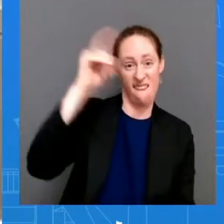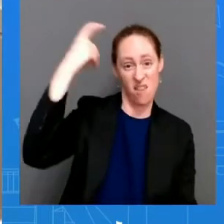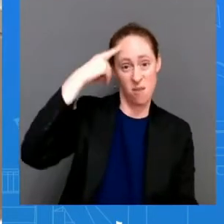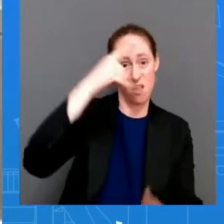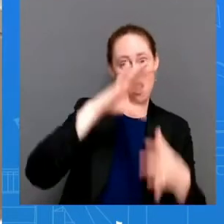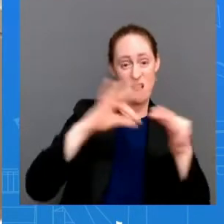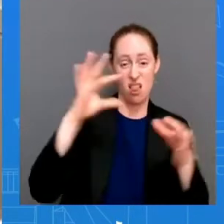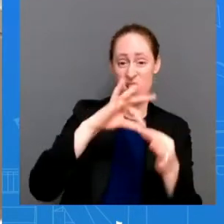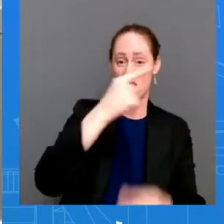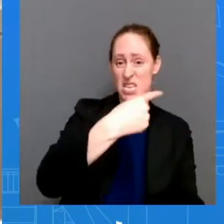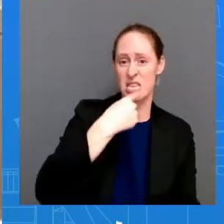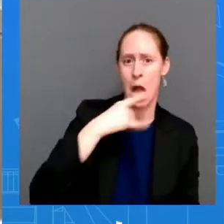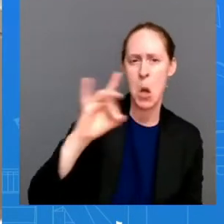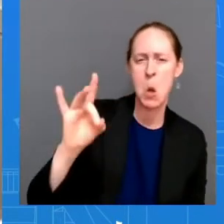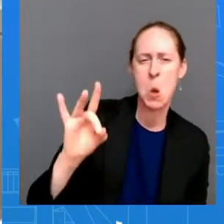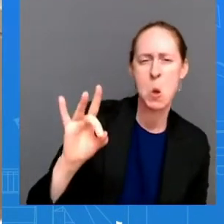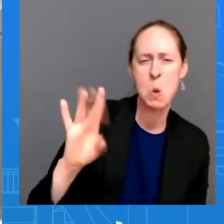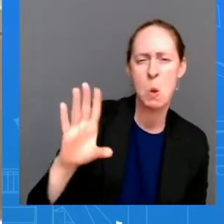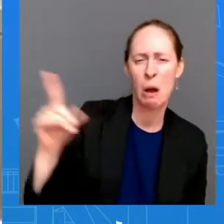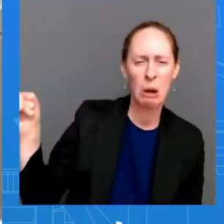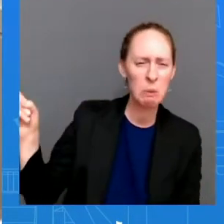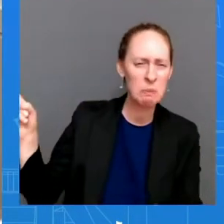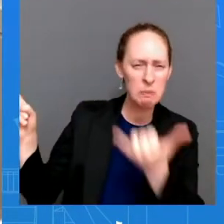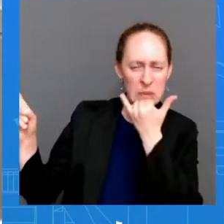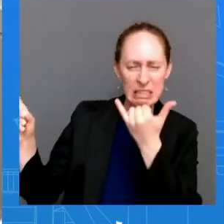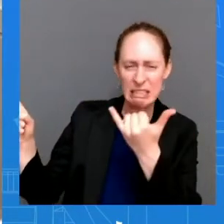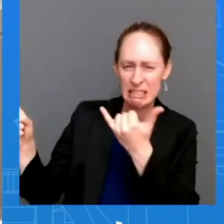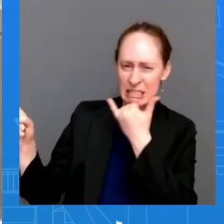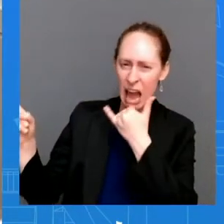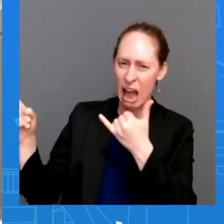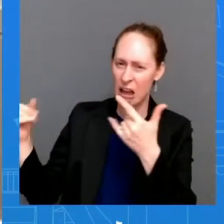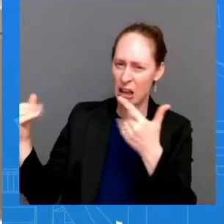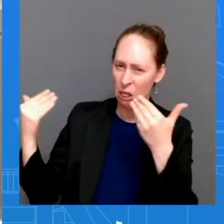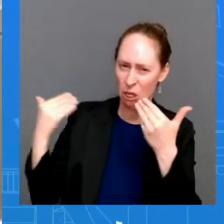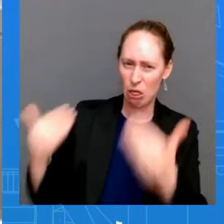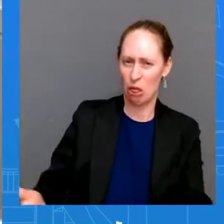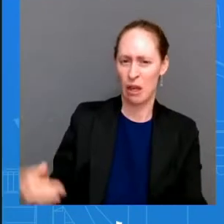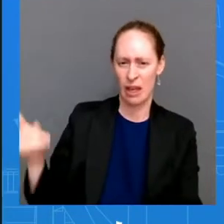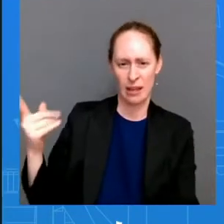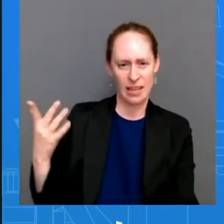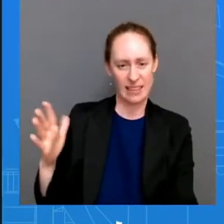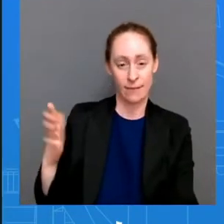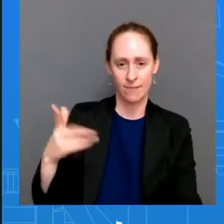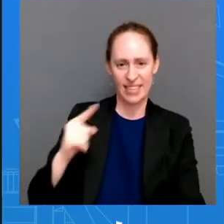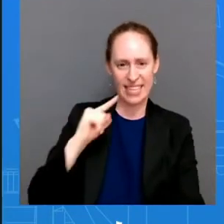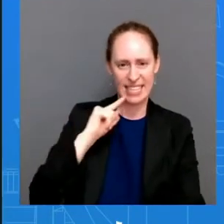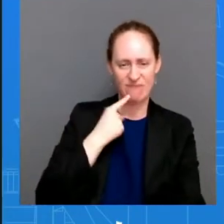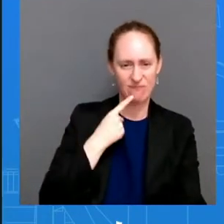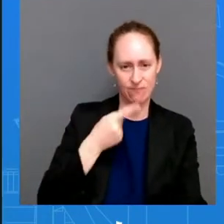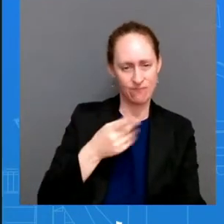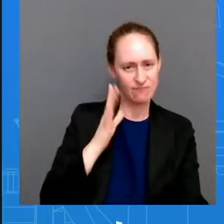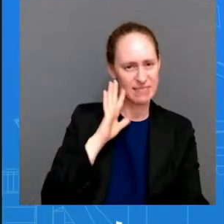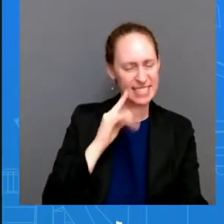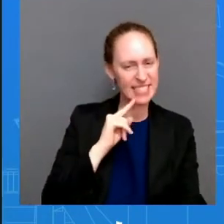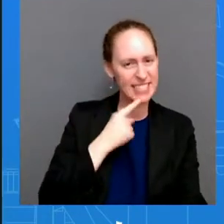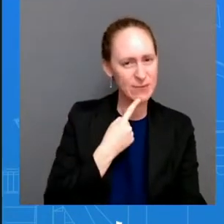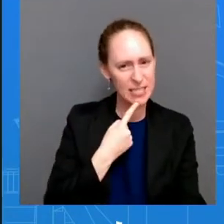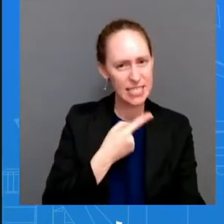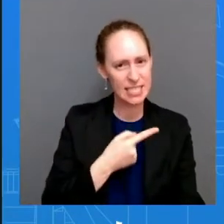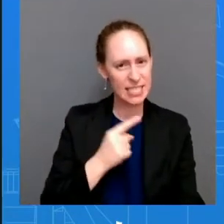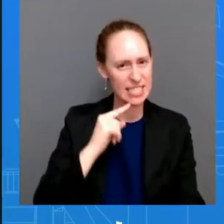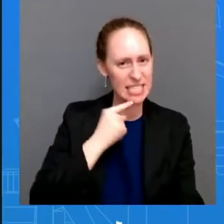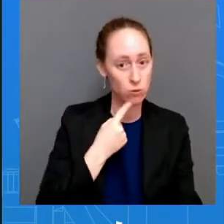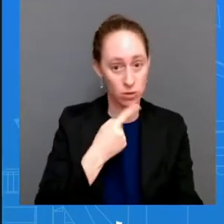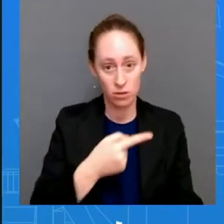the chinese threaten the u.s does the president take them seriously again the united states will not seek and does not